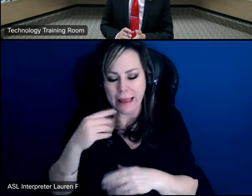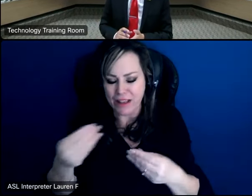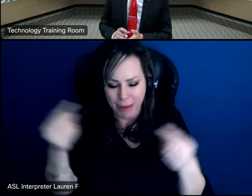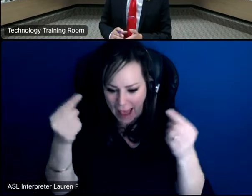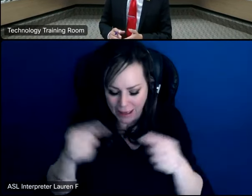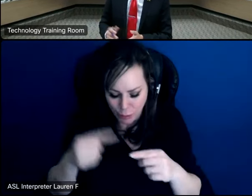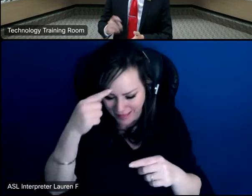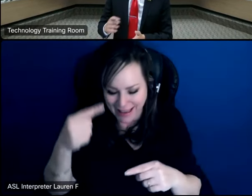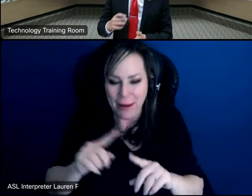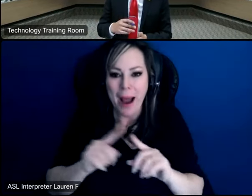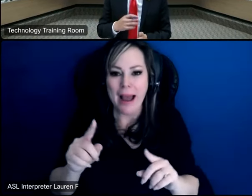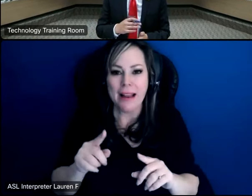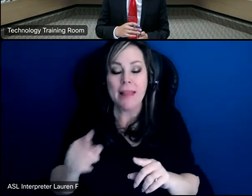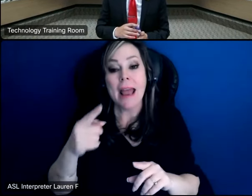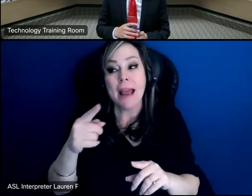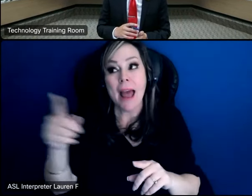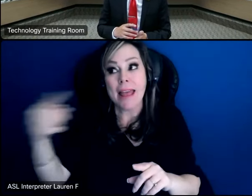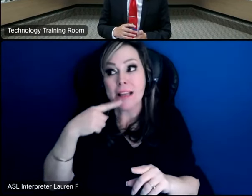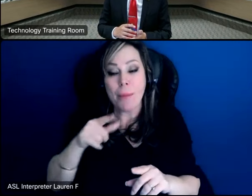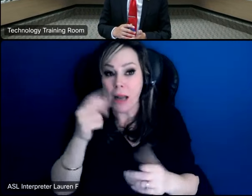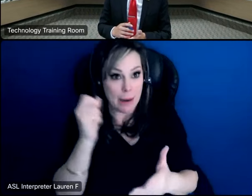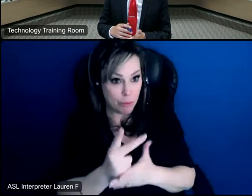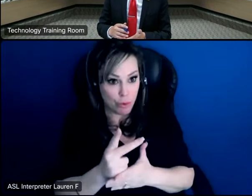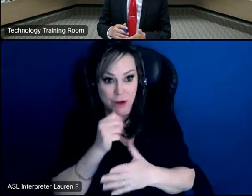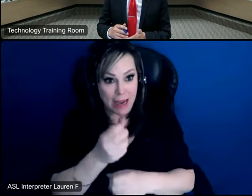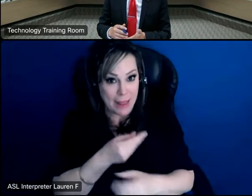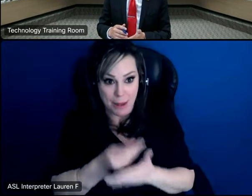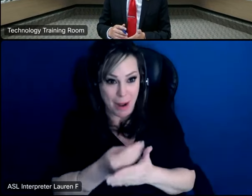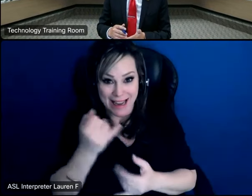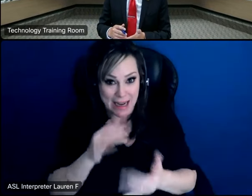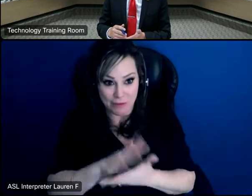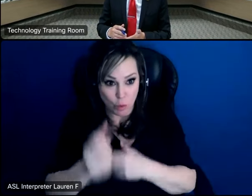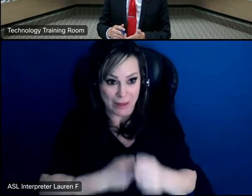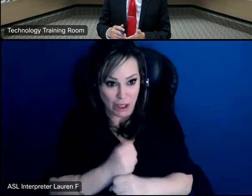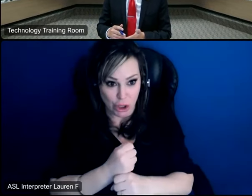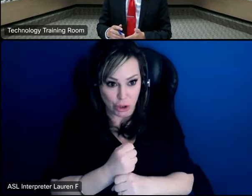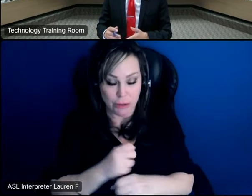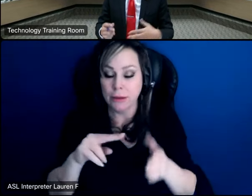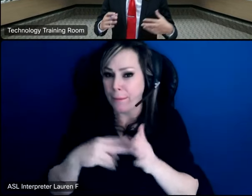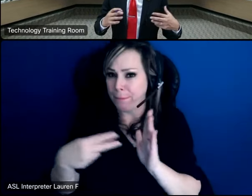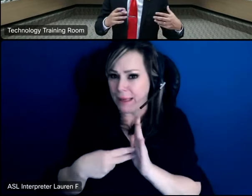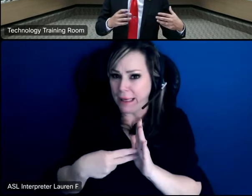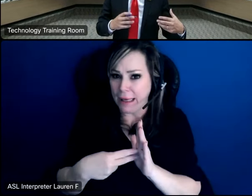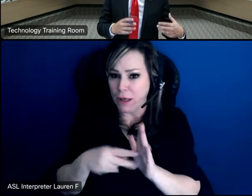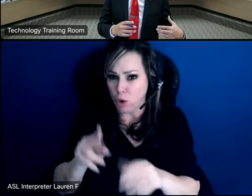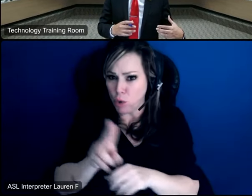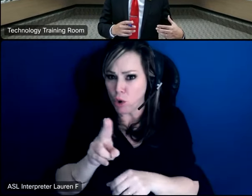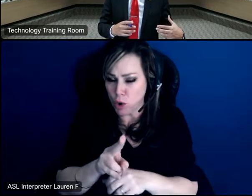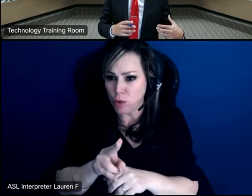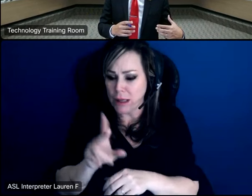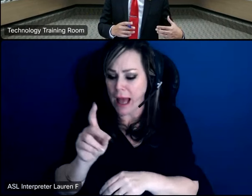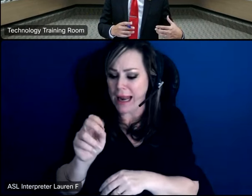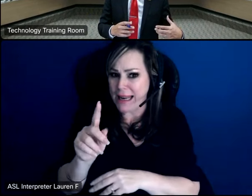they tell you you didn't make it at the end of the school year which means you use the data